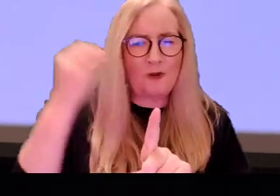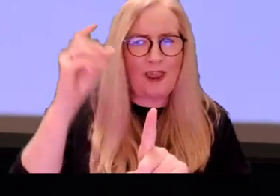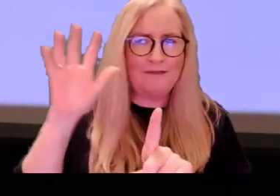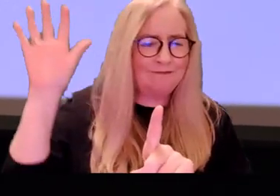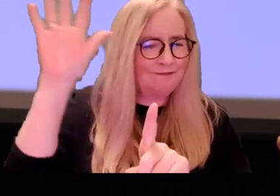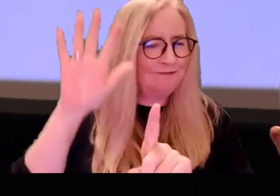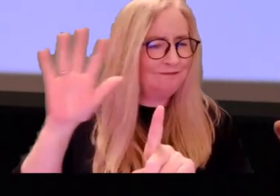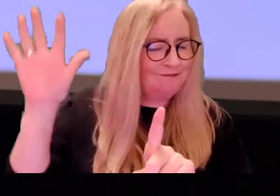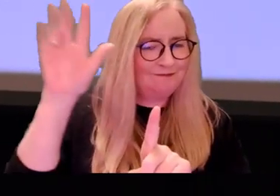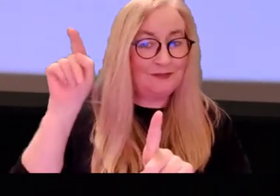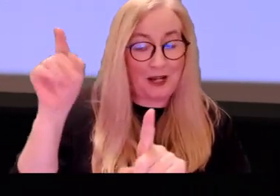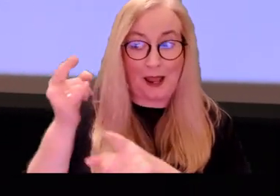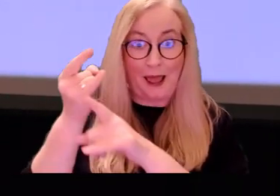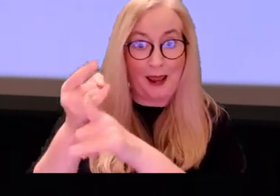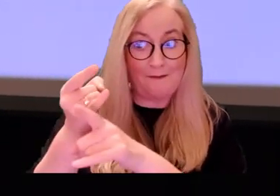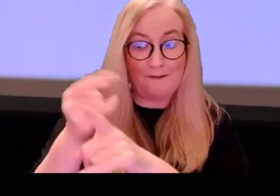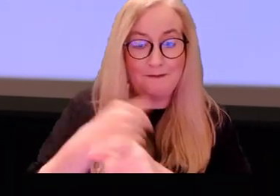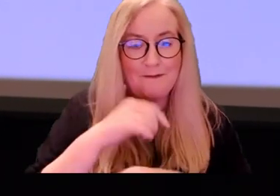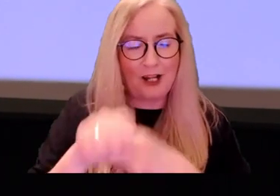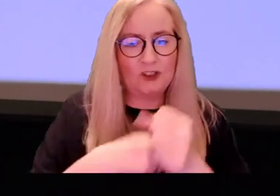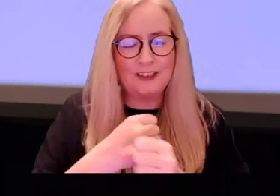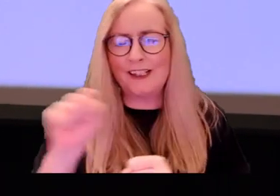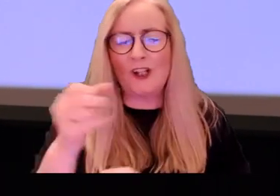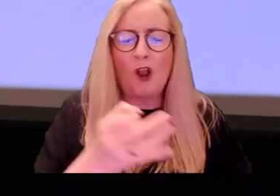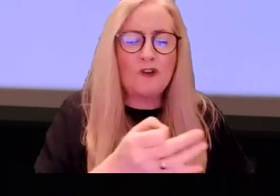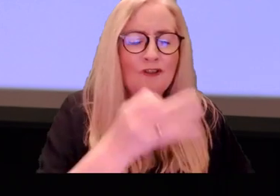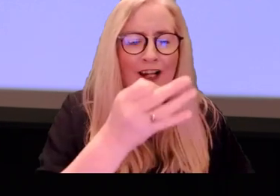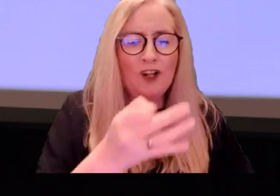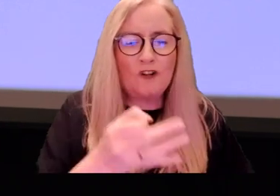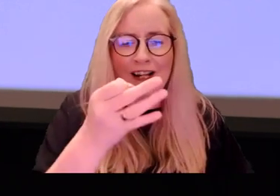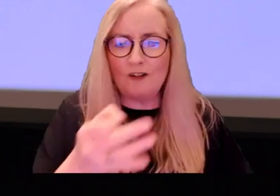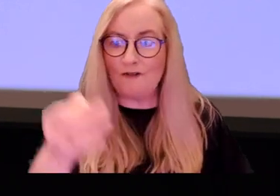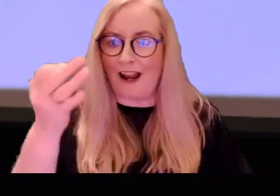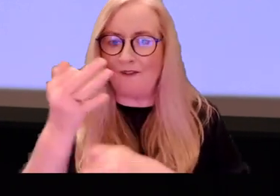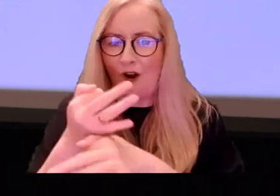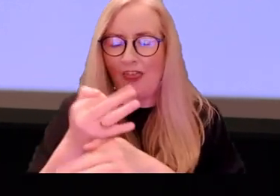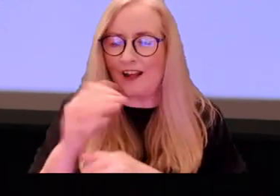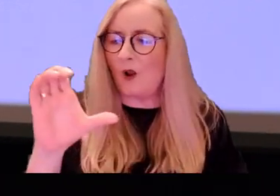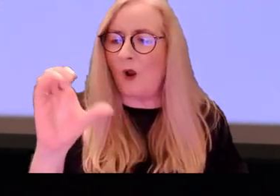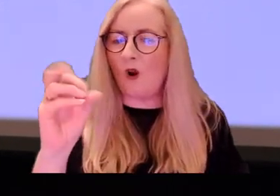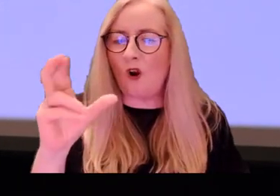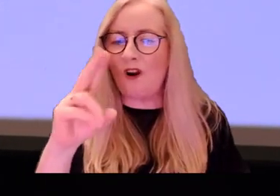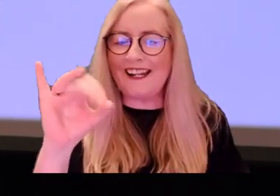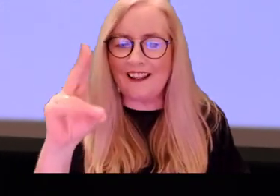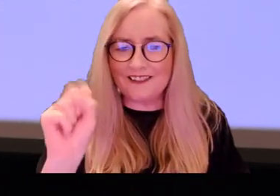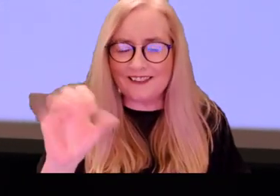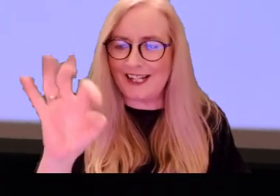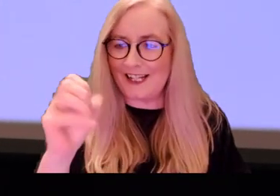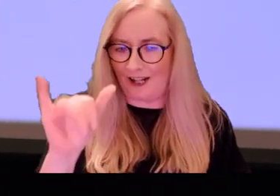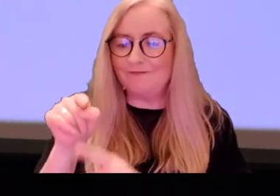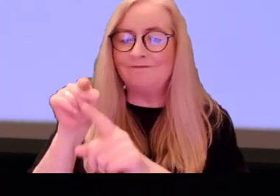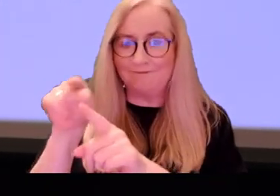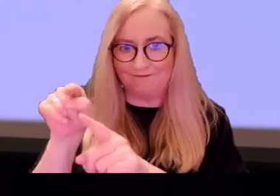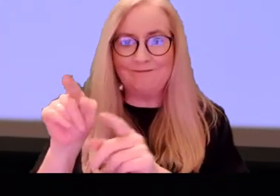a soul somewhere is helping my son. His great, great grandfather, Cornelius Geary,